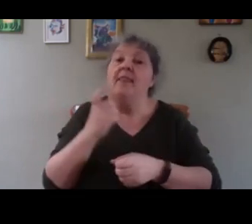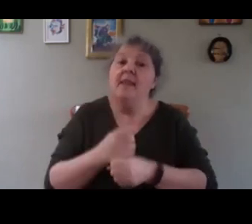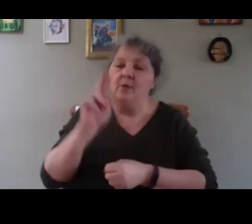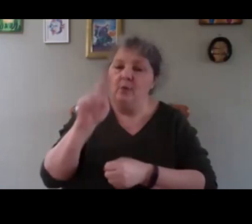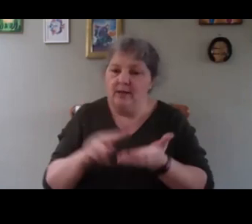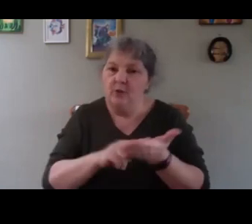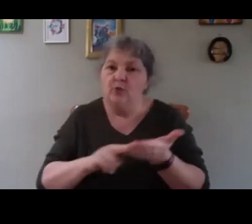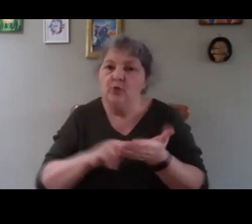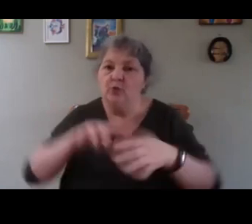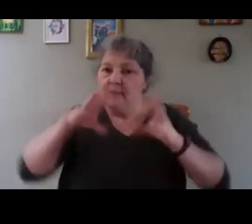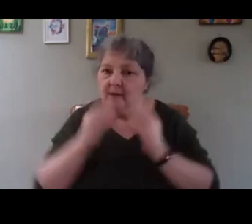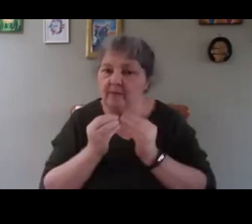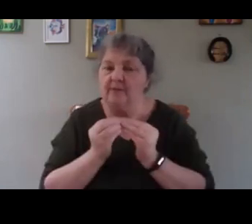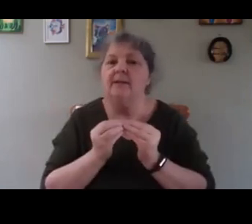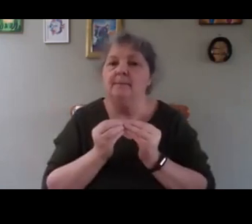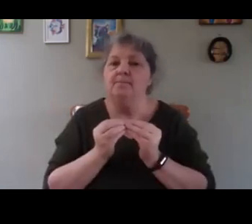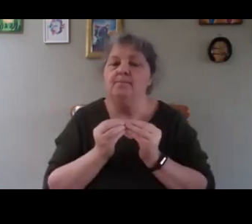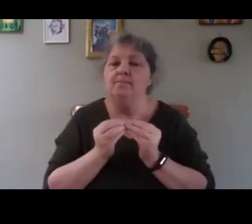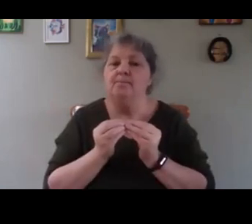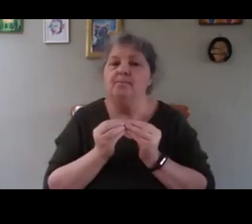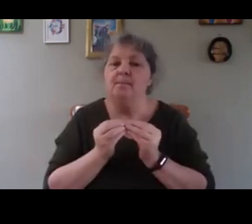everything. A recipe